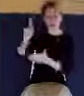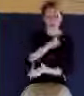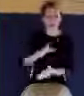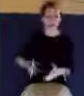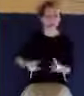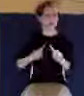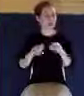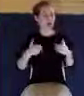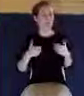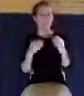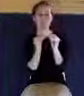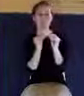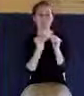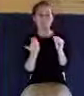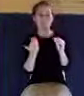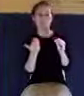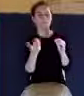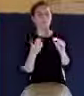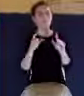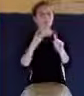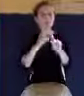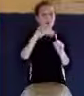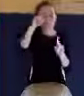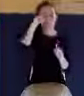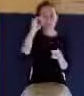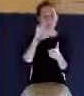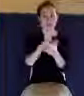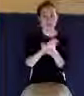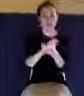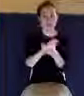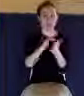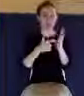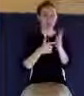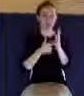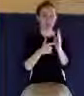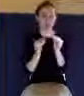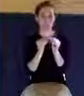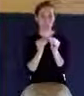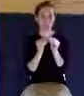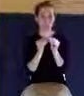to it than that. The word believe here requires more.